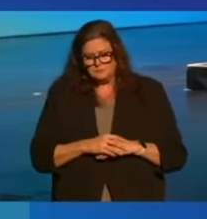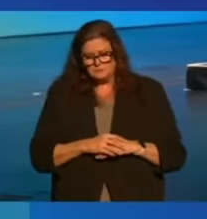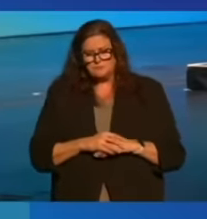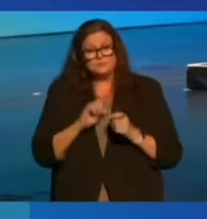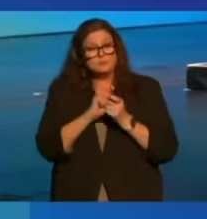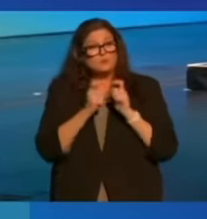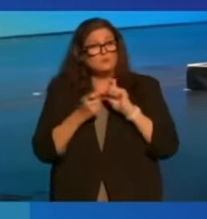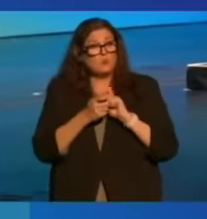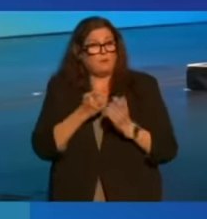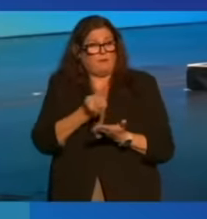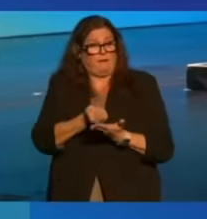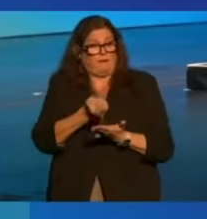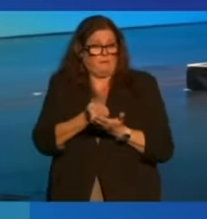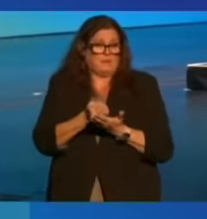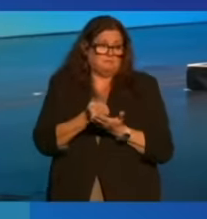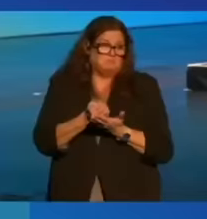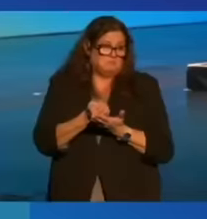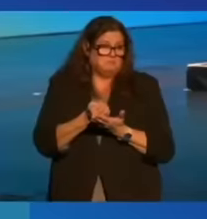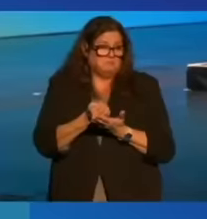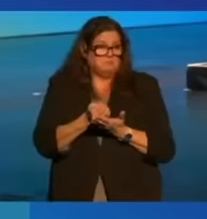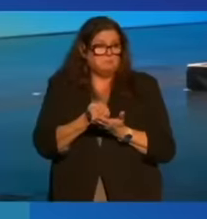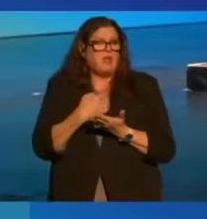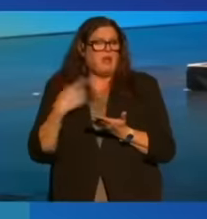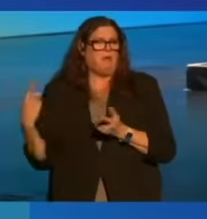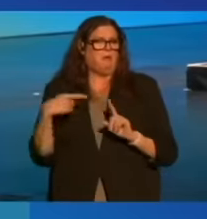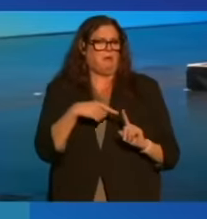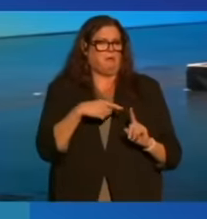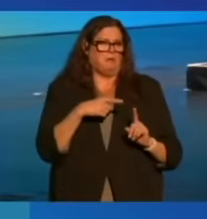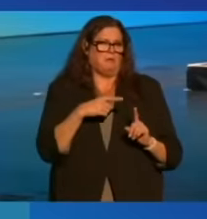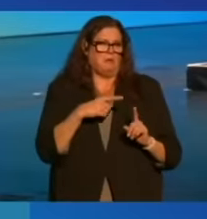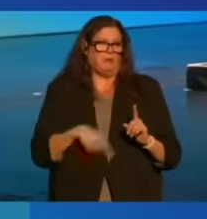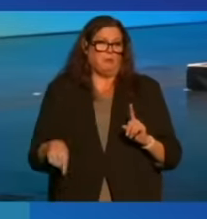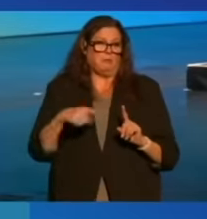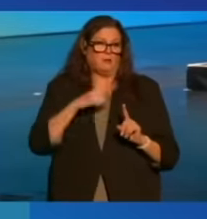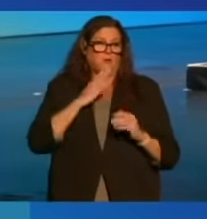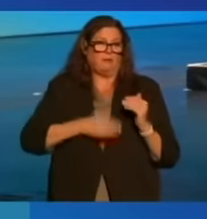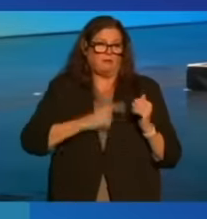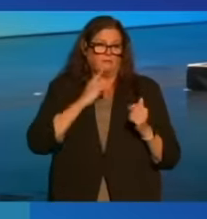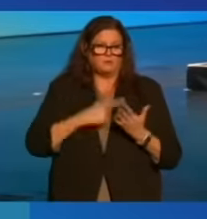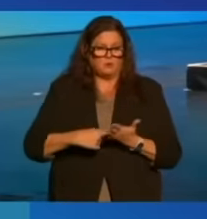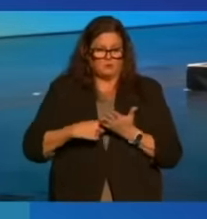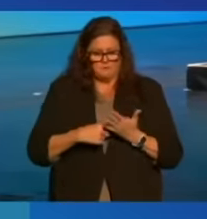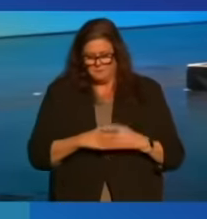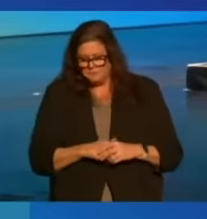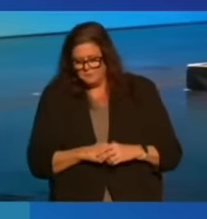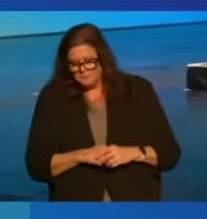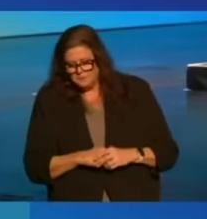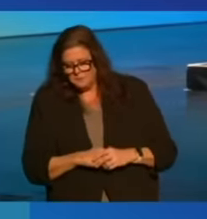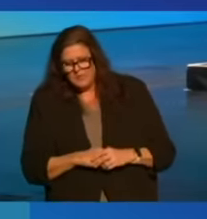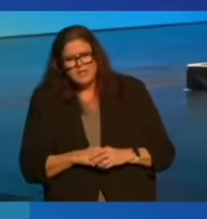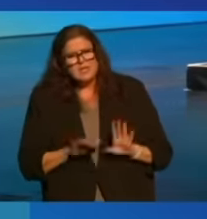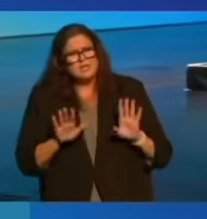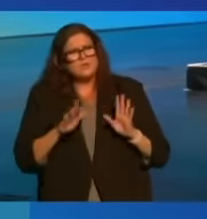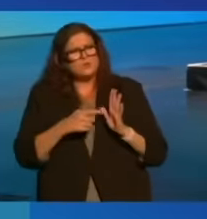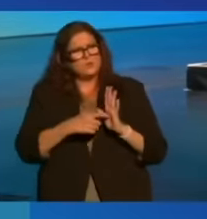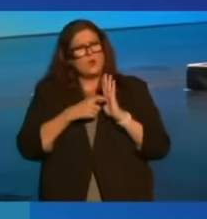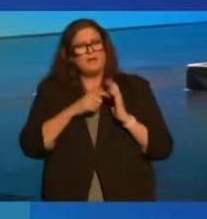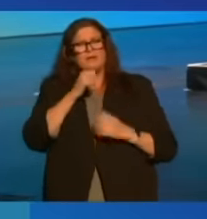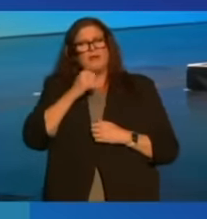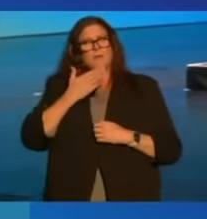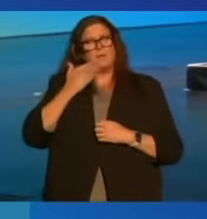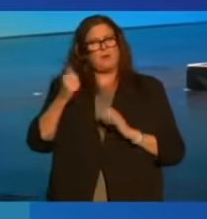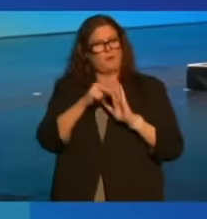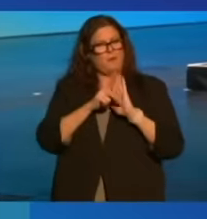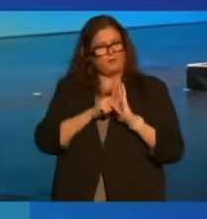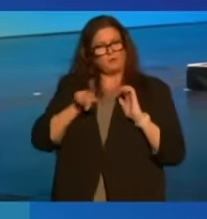Reforming our economy, as I'll return to at the end of this talk, really does require not just better